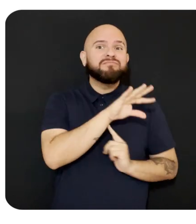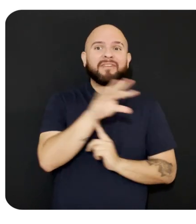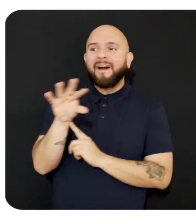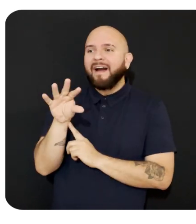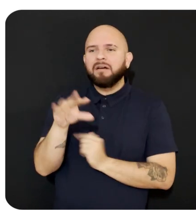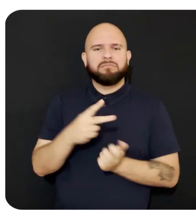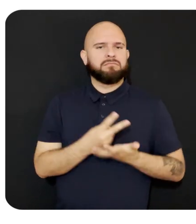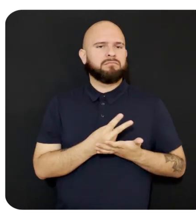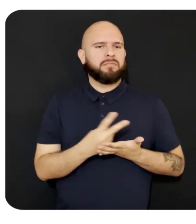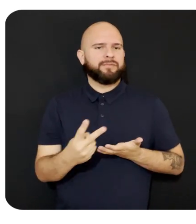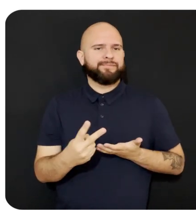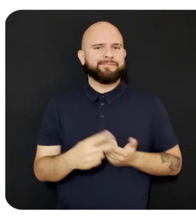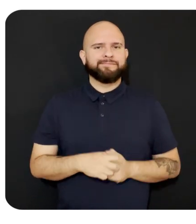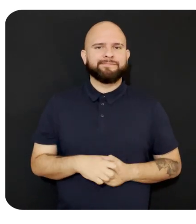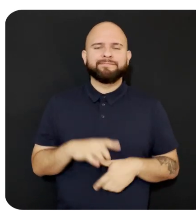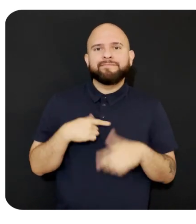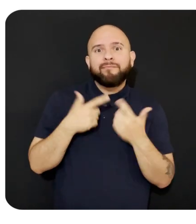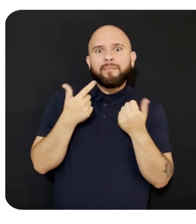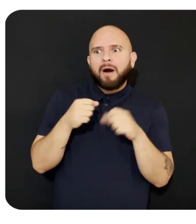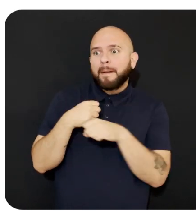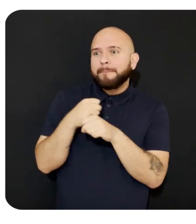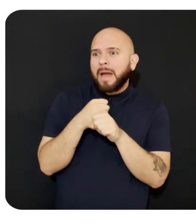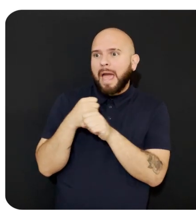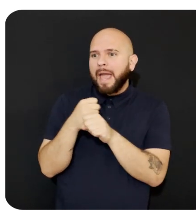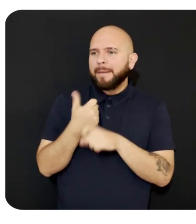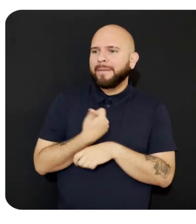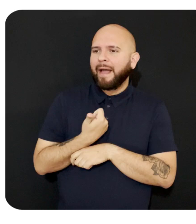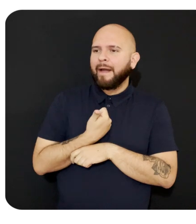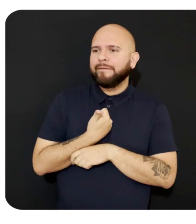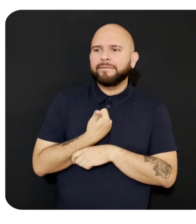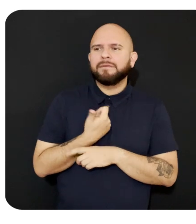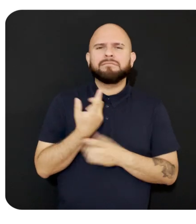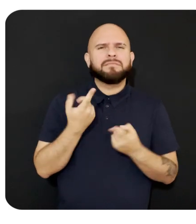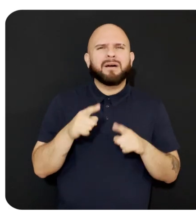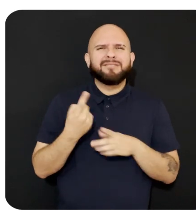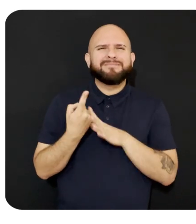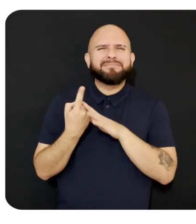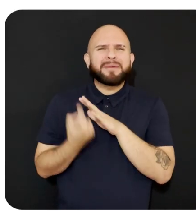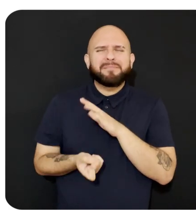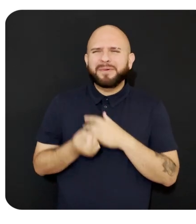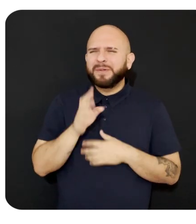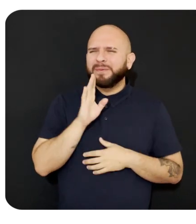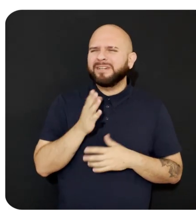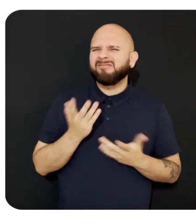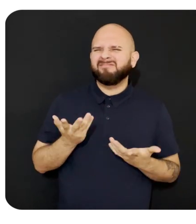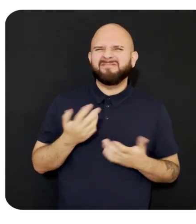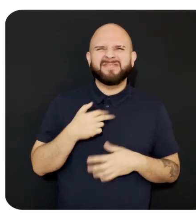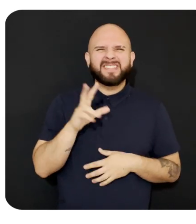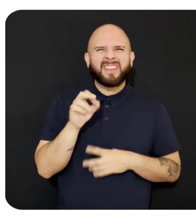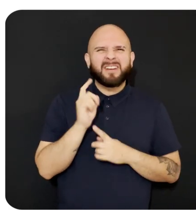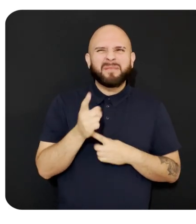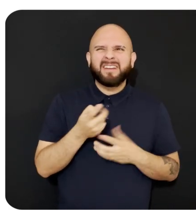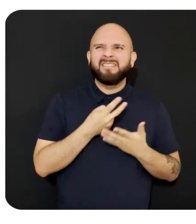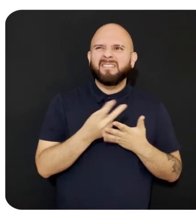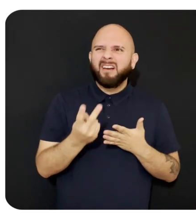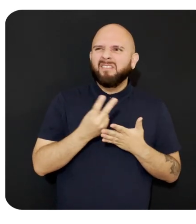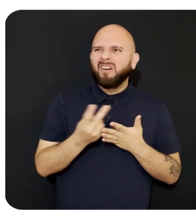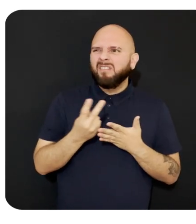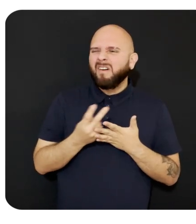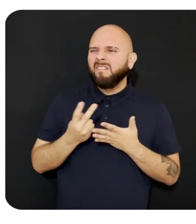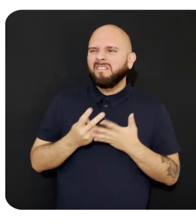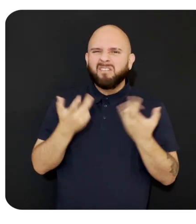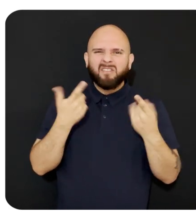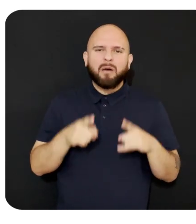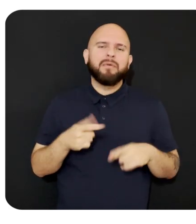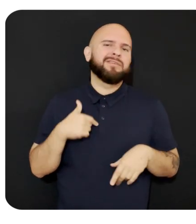didn't work. I tried manually creating things, they would disappear. After spending 30 minutes with no success, I gave up.